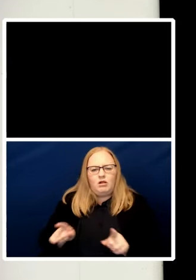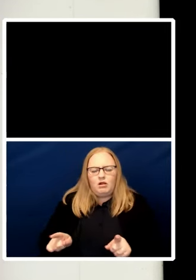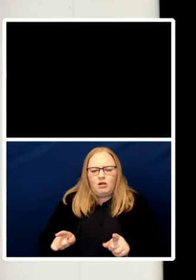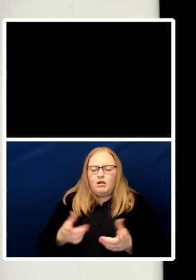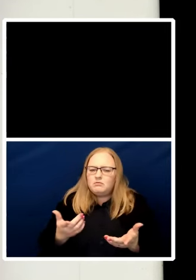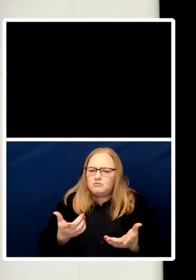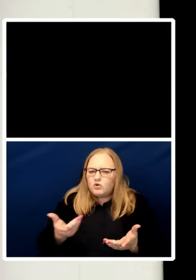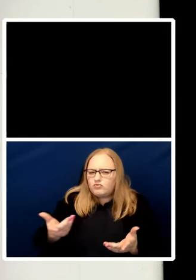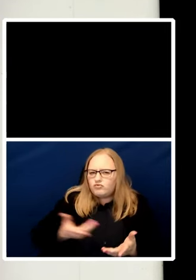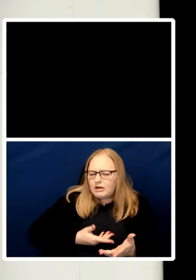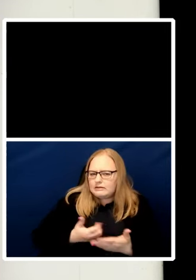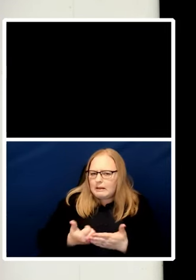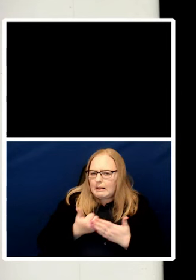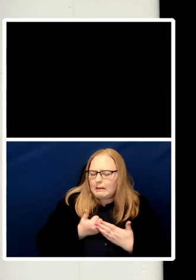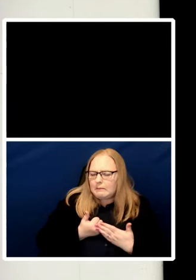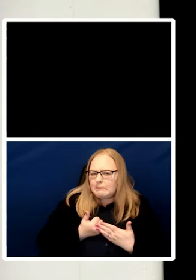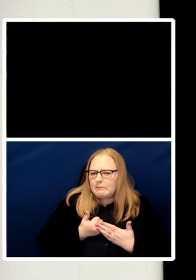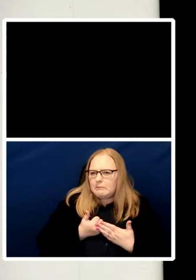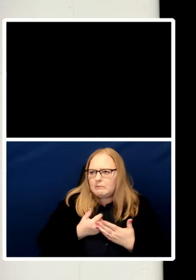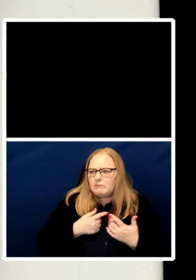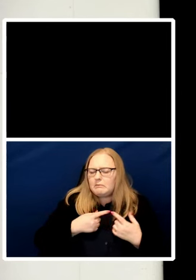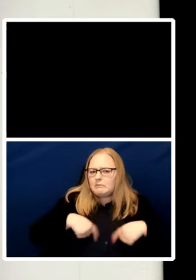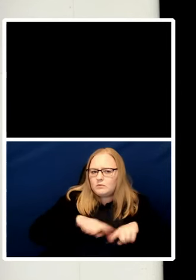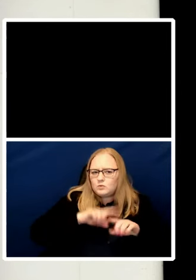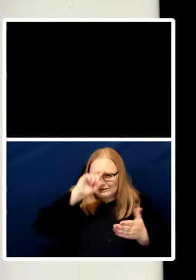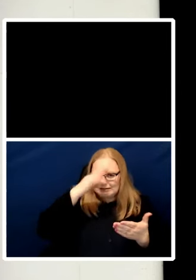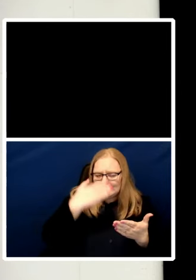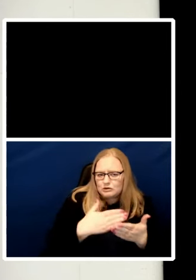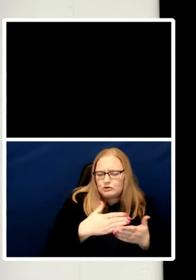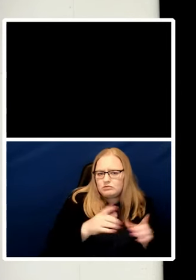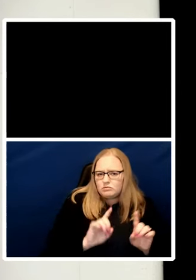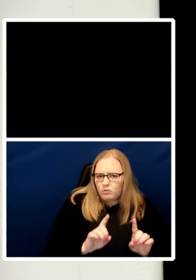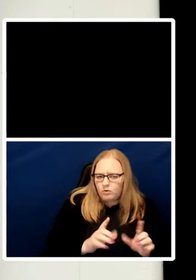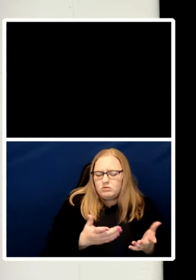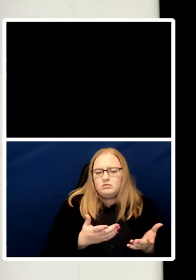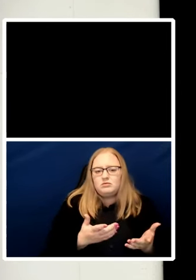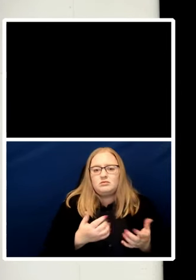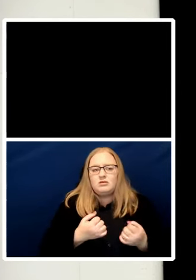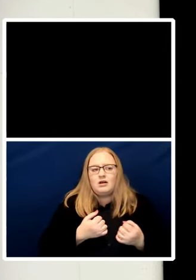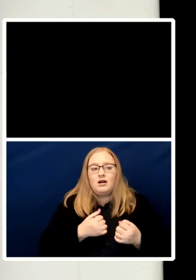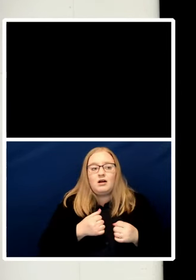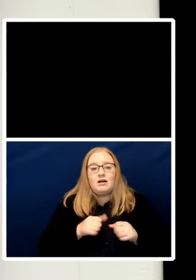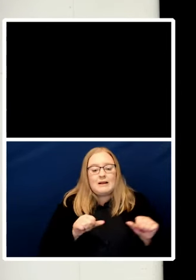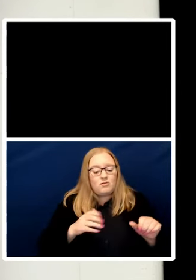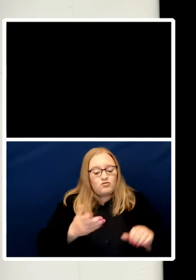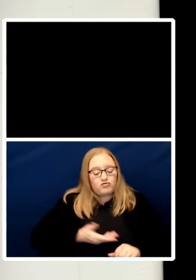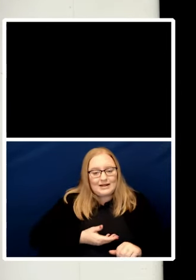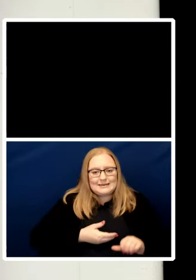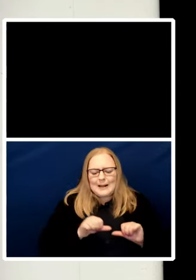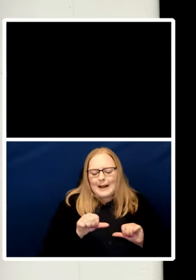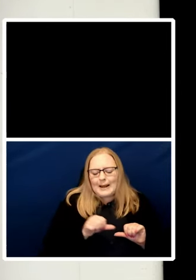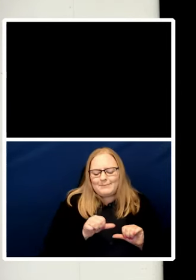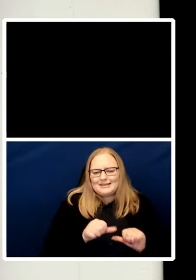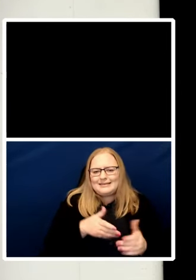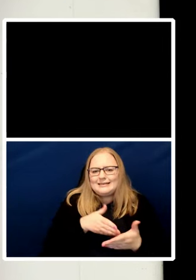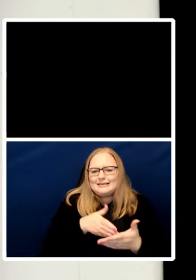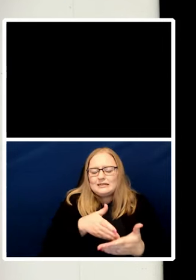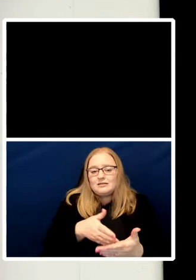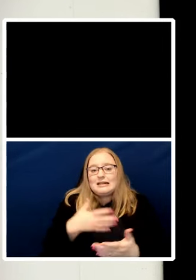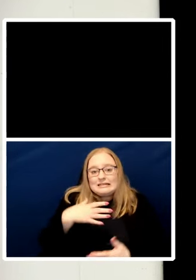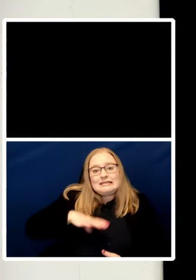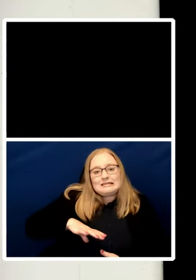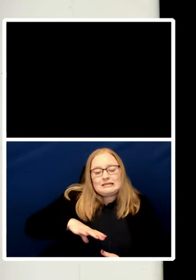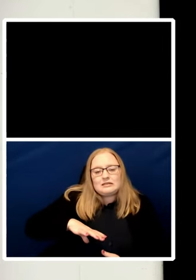necessary limits? These questions are essential if rights aren't to be distorted and devalued